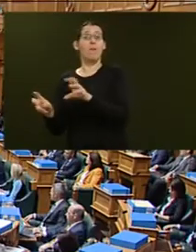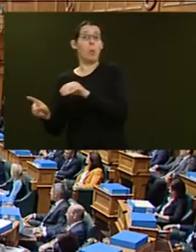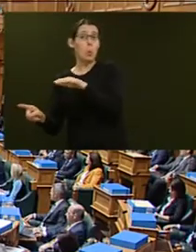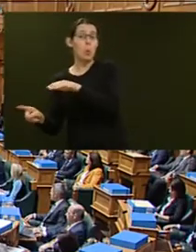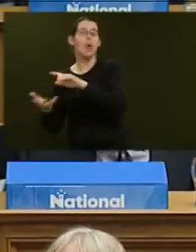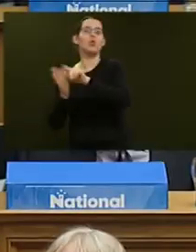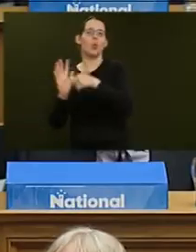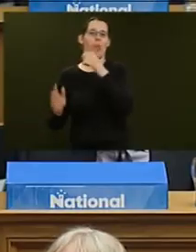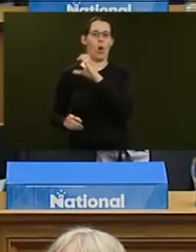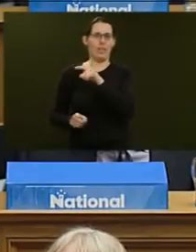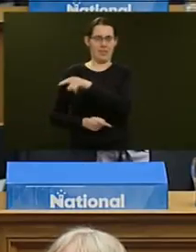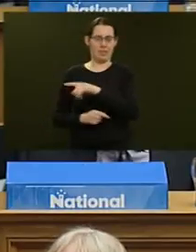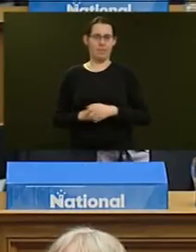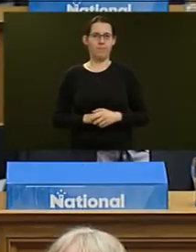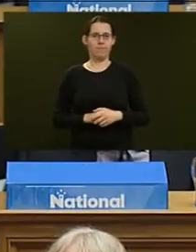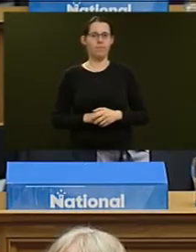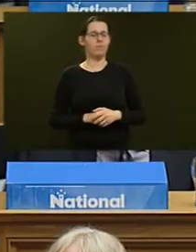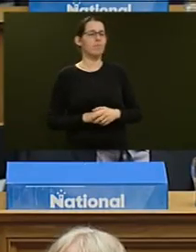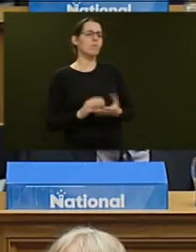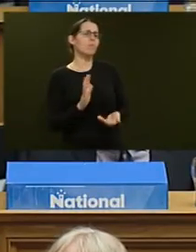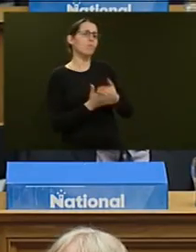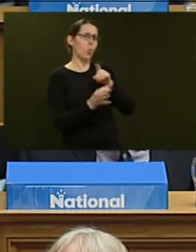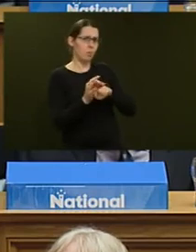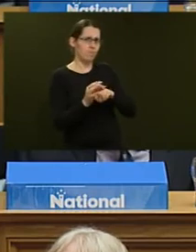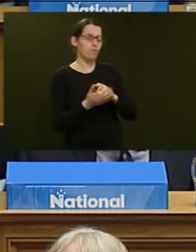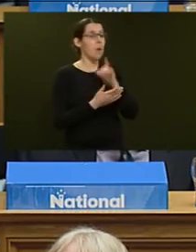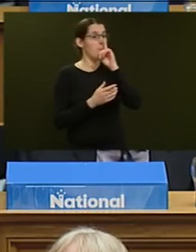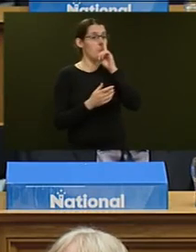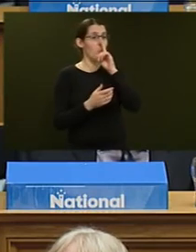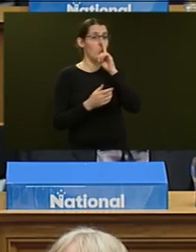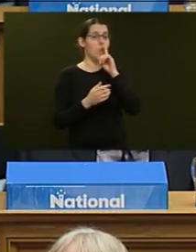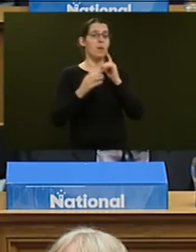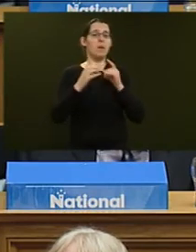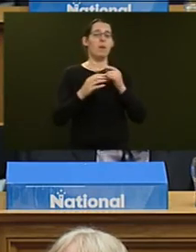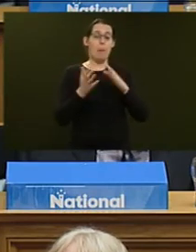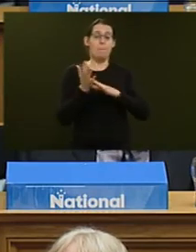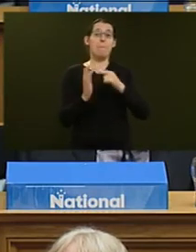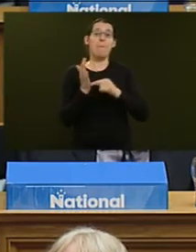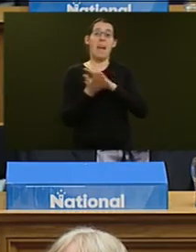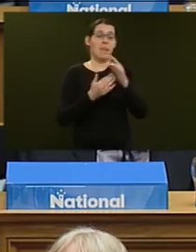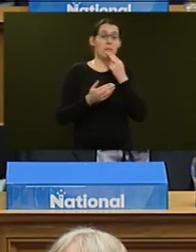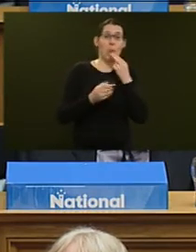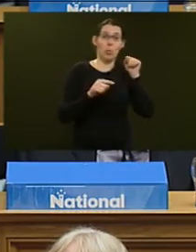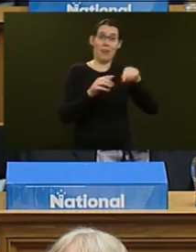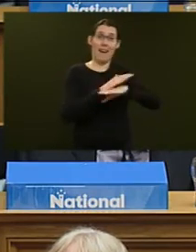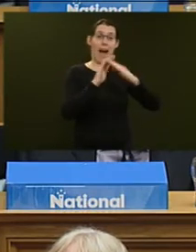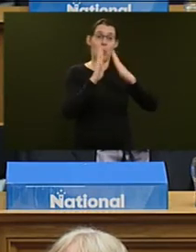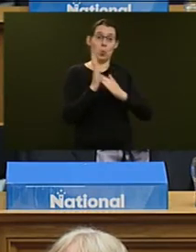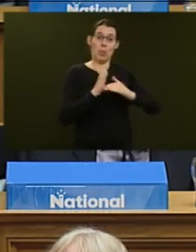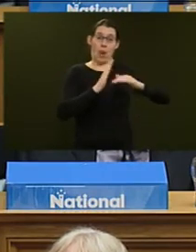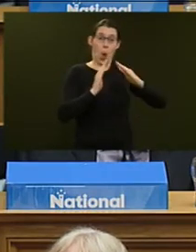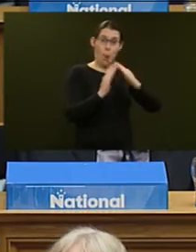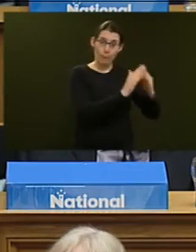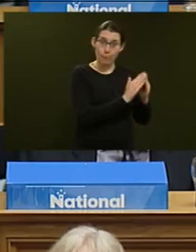Supplementary. Will people who smoked meth and housing New Zealand houses now be given $2,000 to $3,000